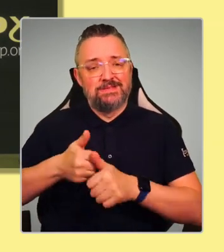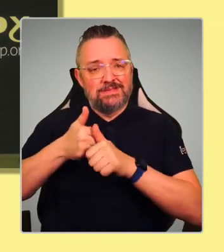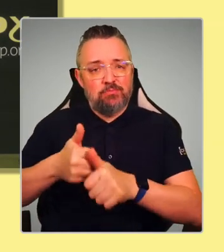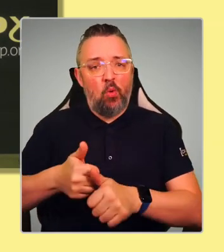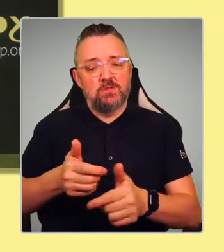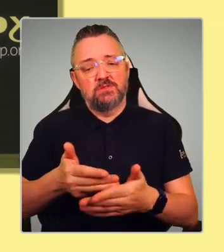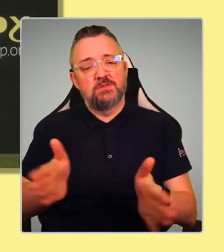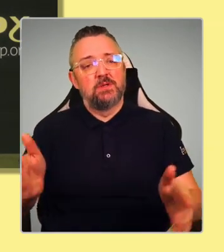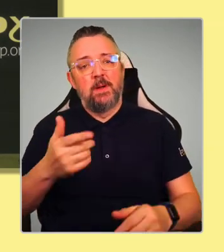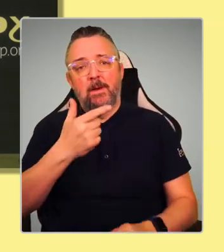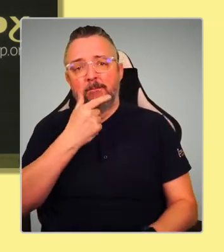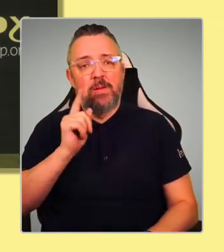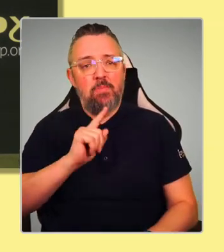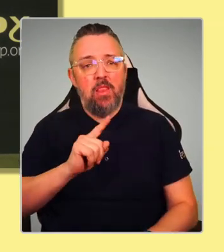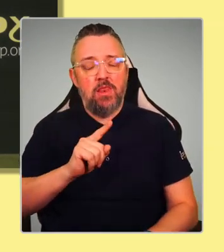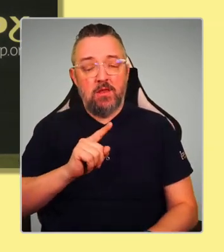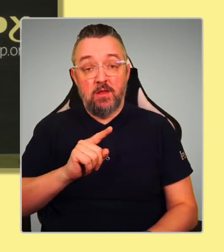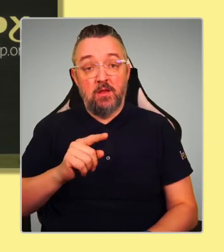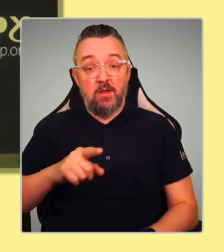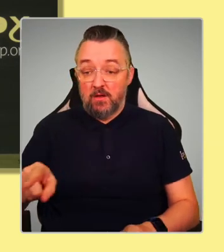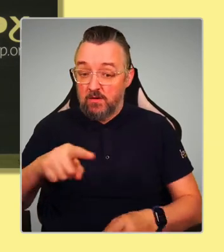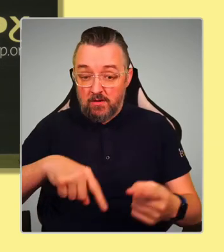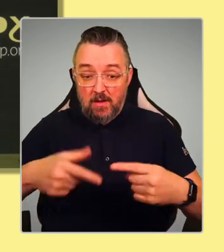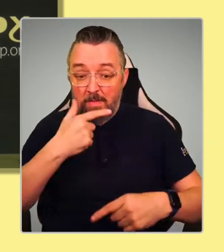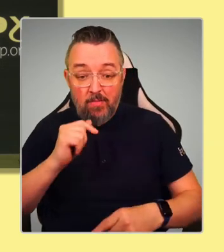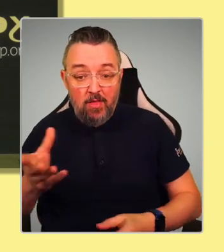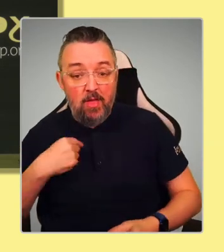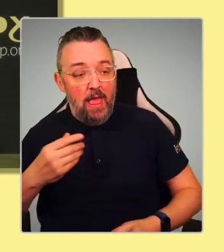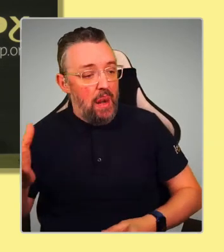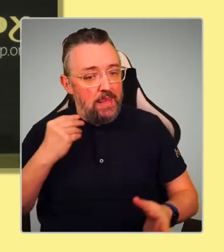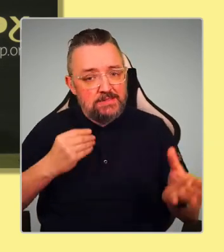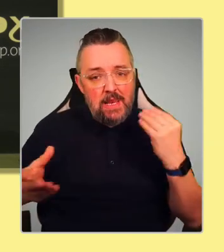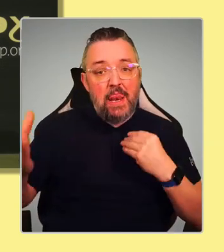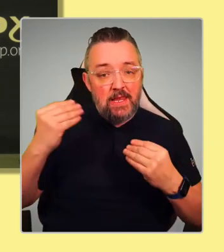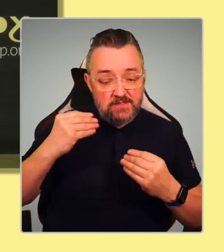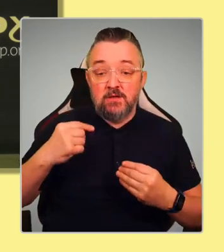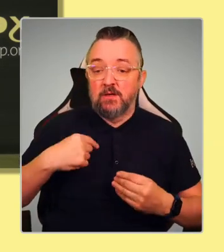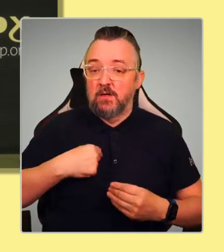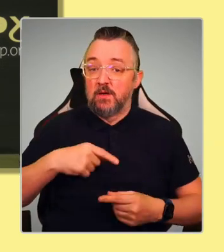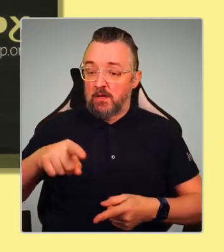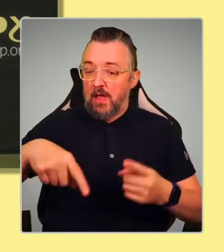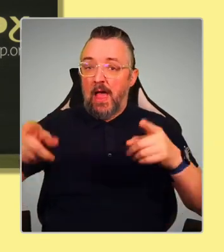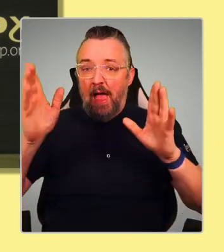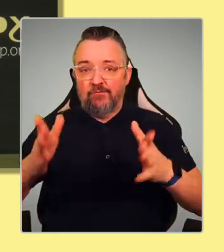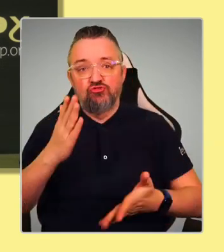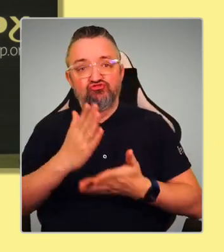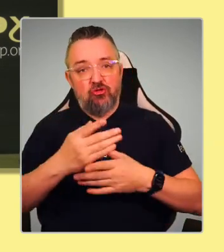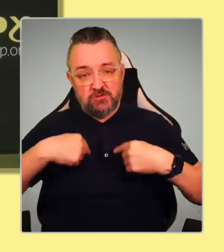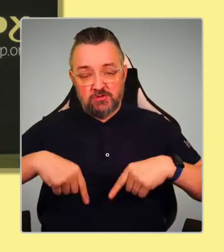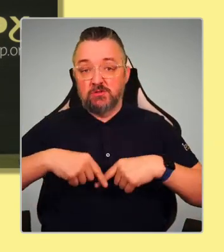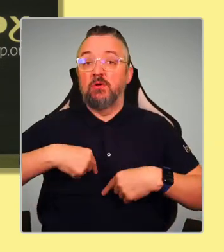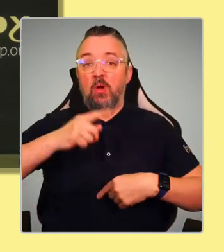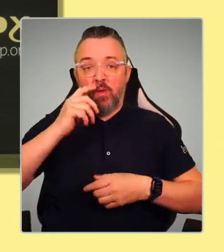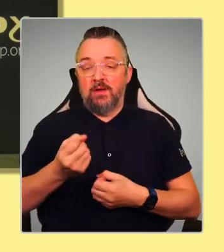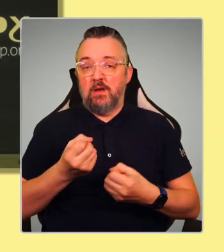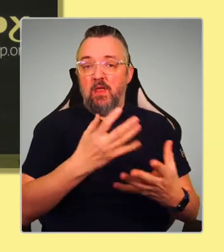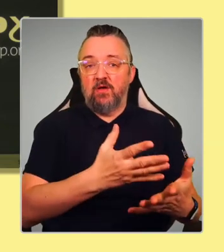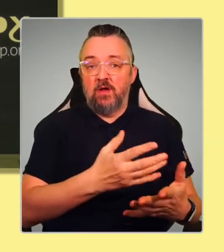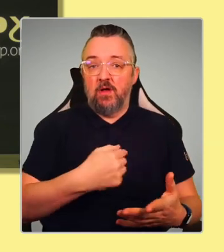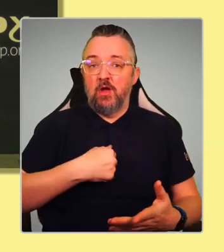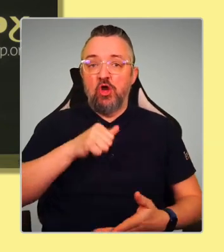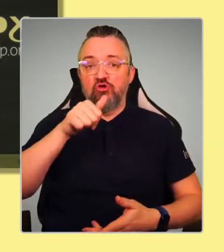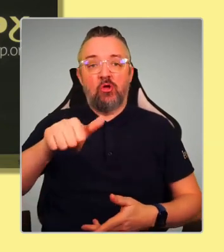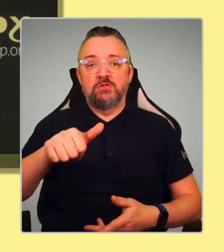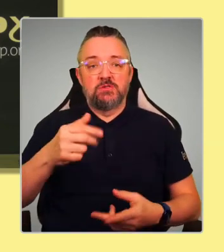listening to them and earning their trust that we will deliver, that we will not back down, we will deliver. And I think